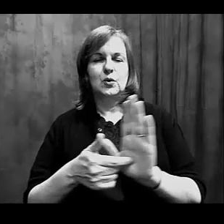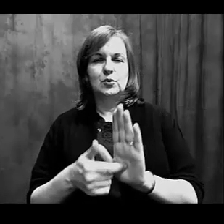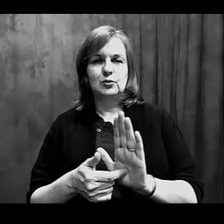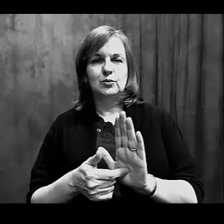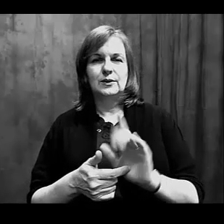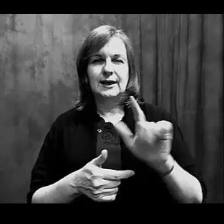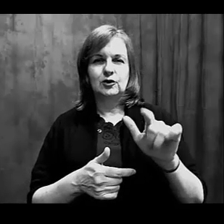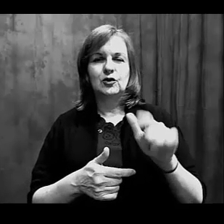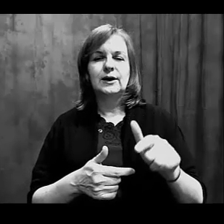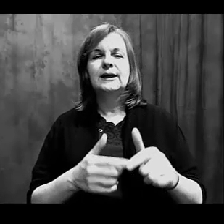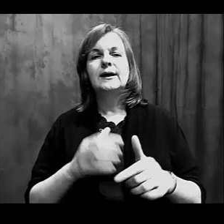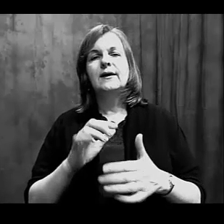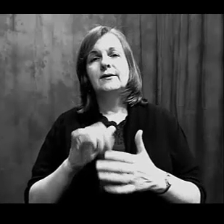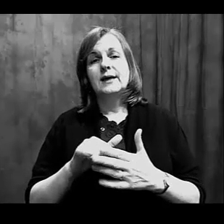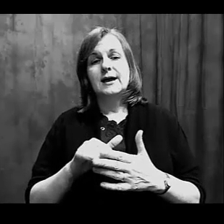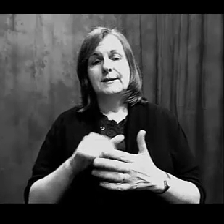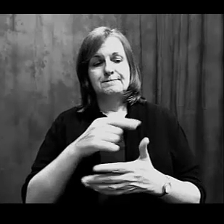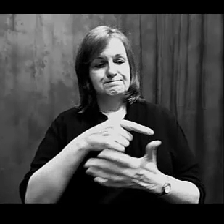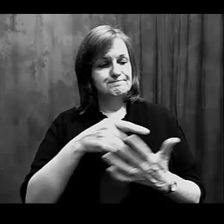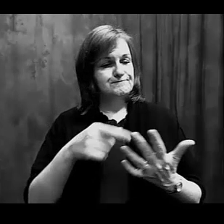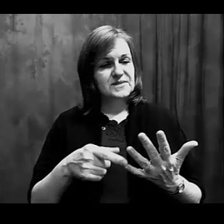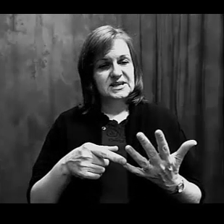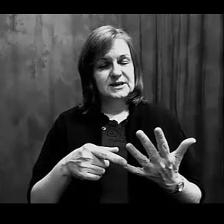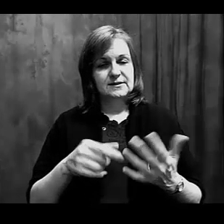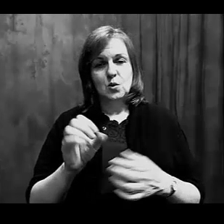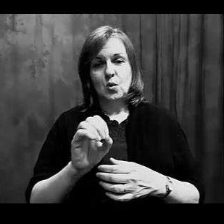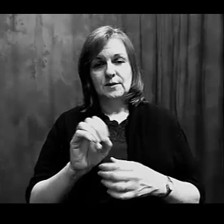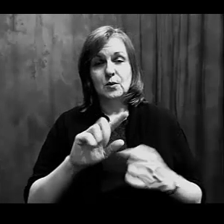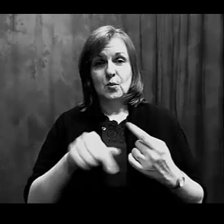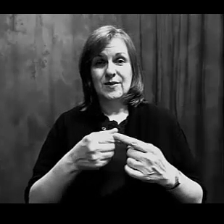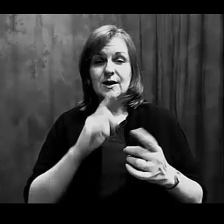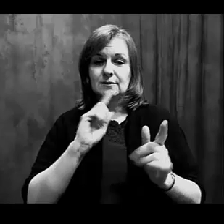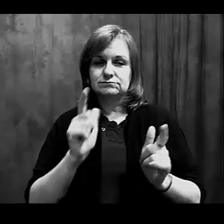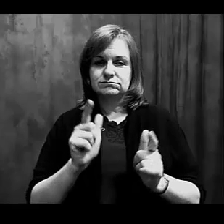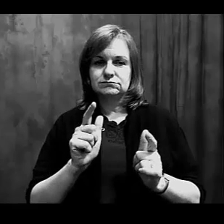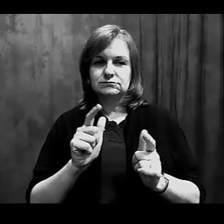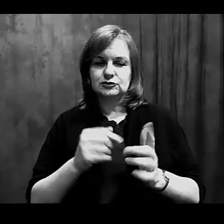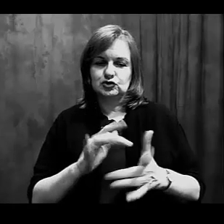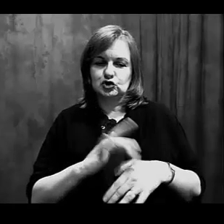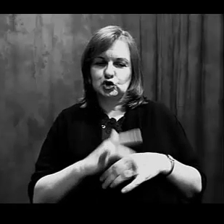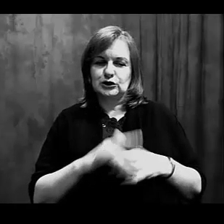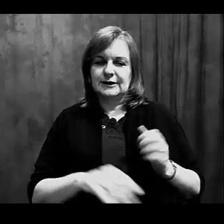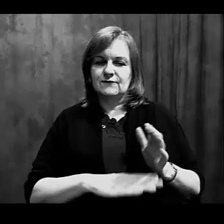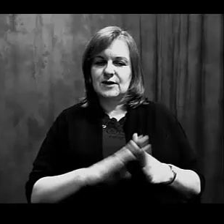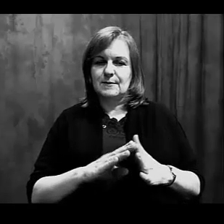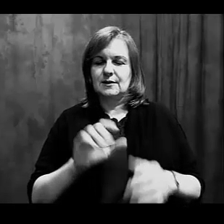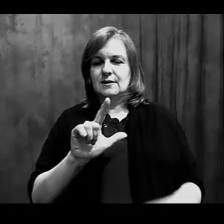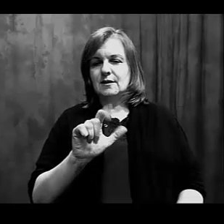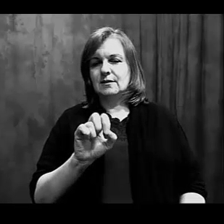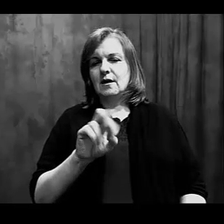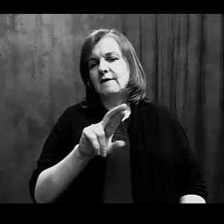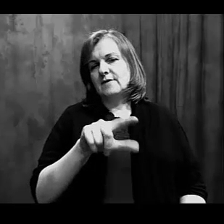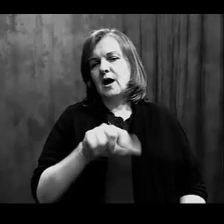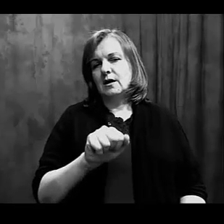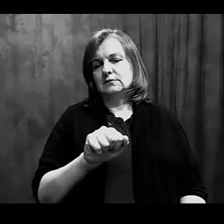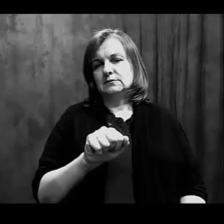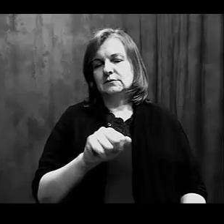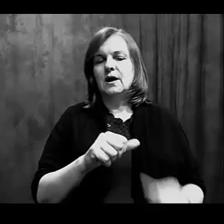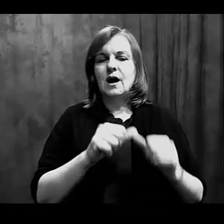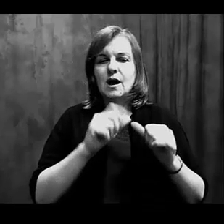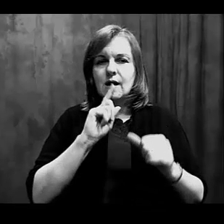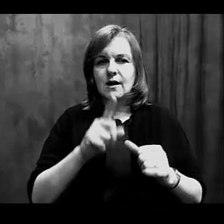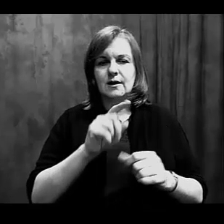And I will show you that these organisms in their larval stage are bilateral. So